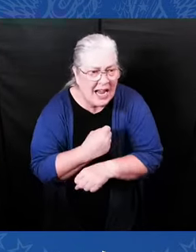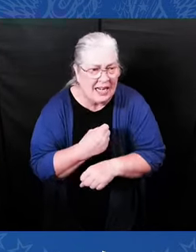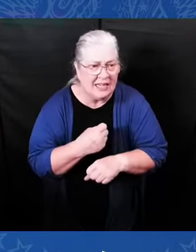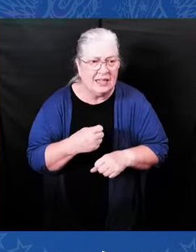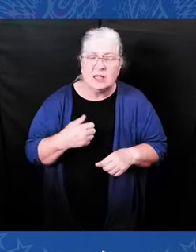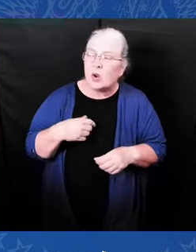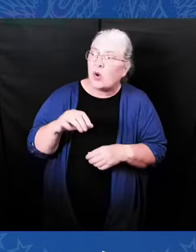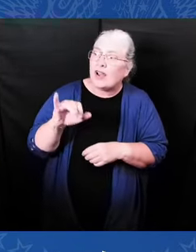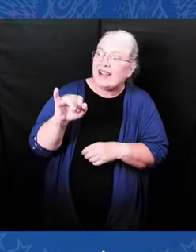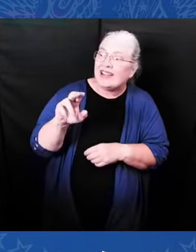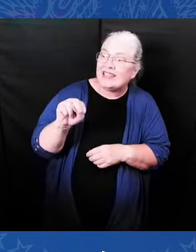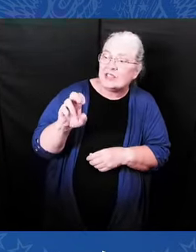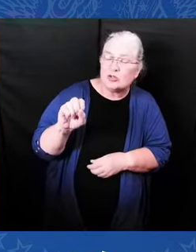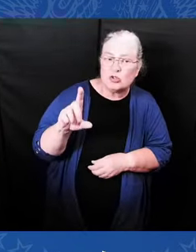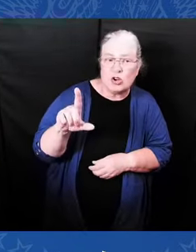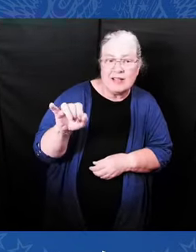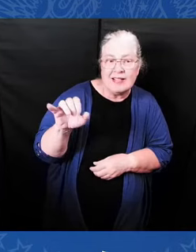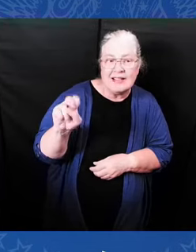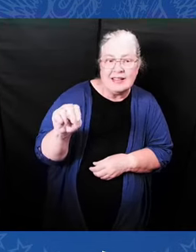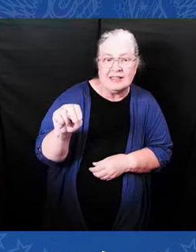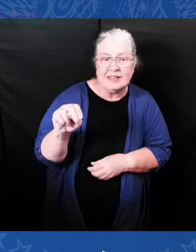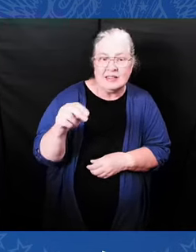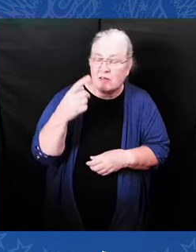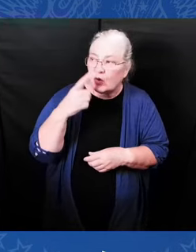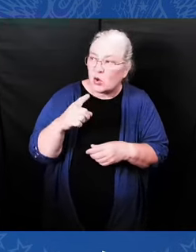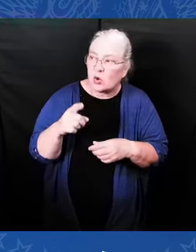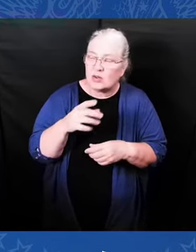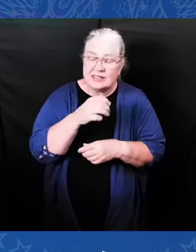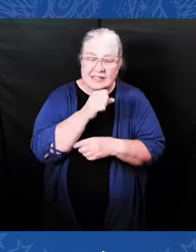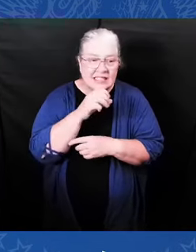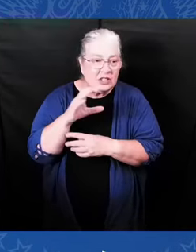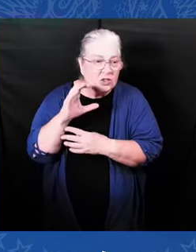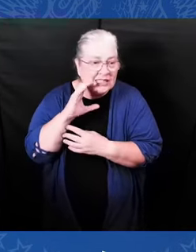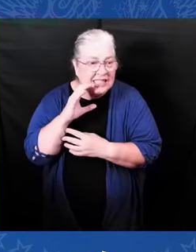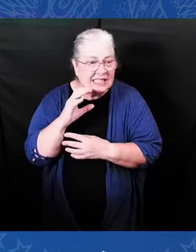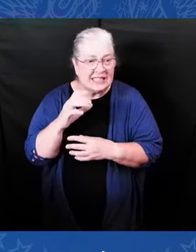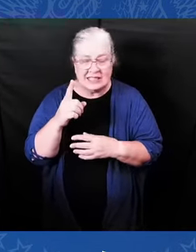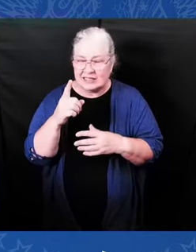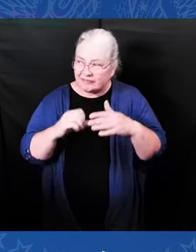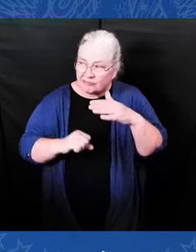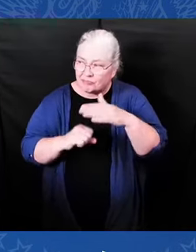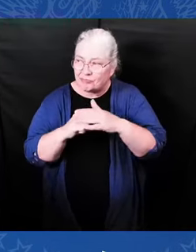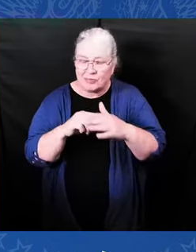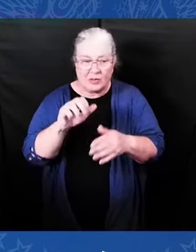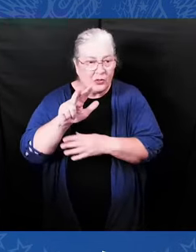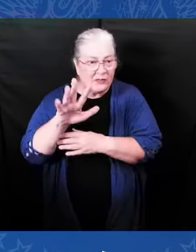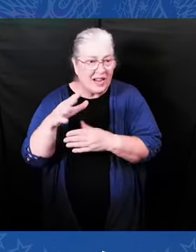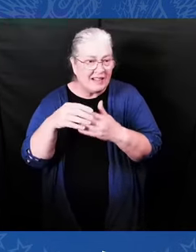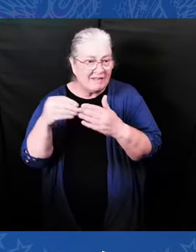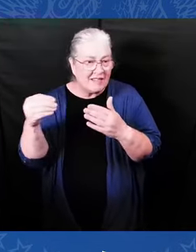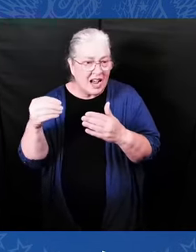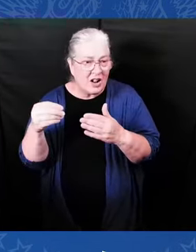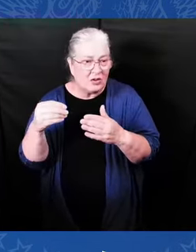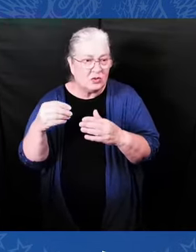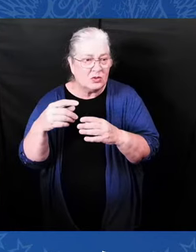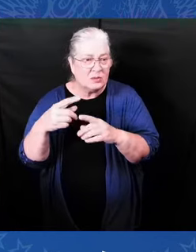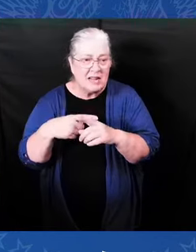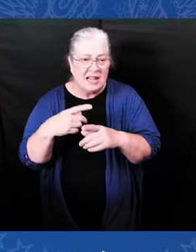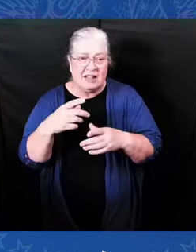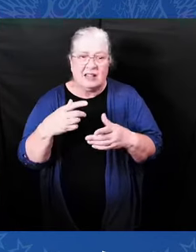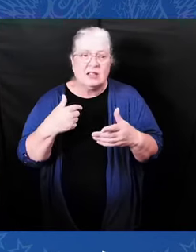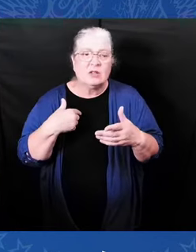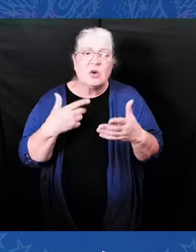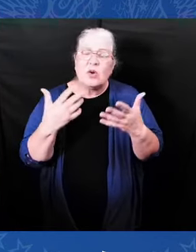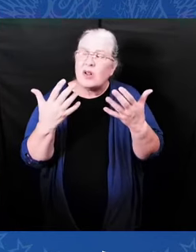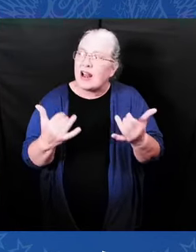including those cancer drugs that are $10,000, $12,000, $14,000. They'll never have to pay more than $2,000 a year, no matter what your bills